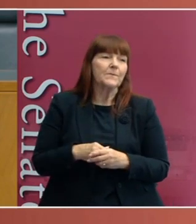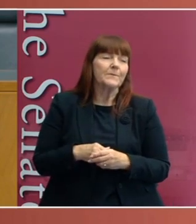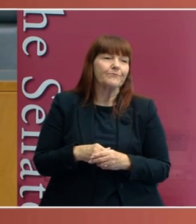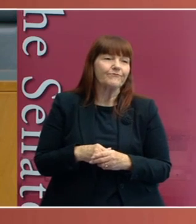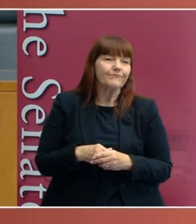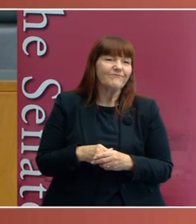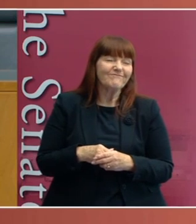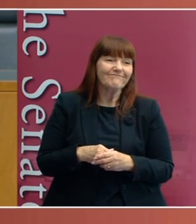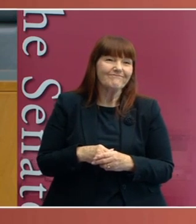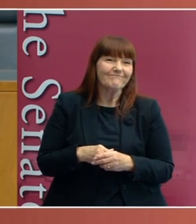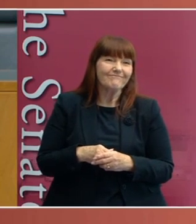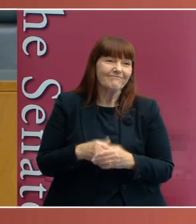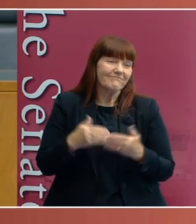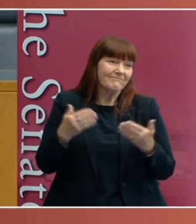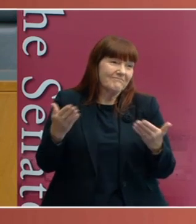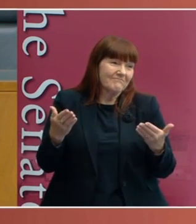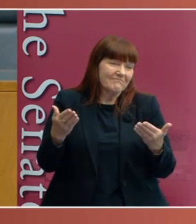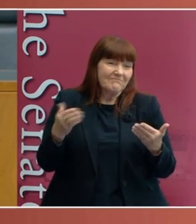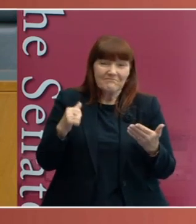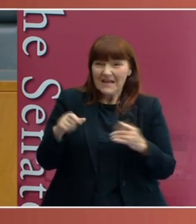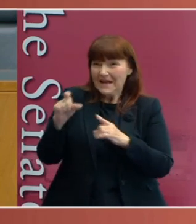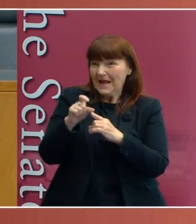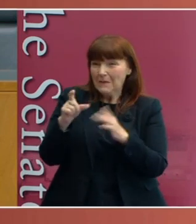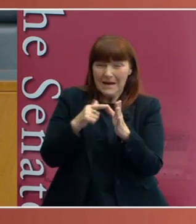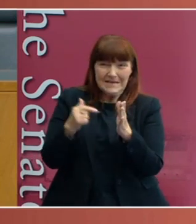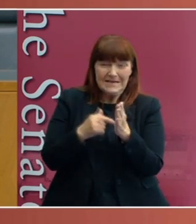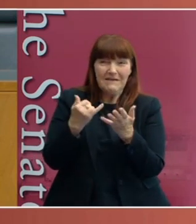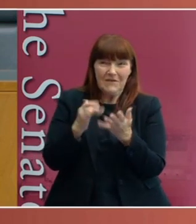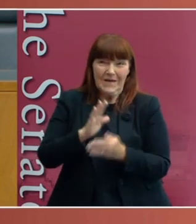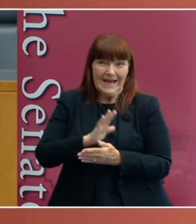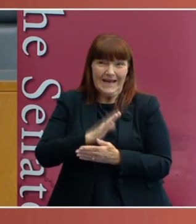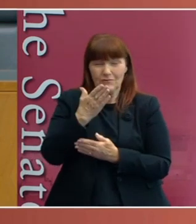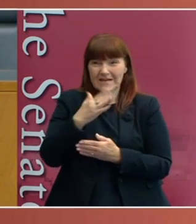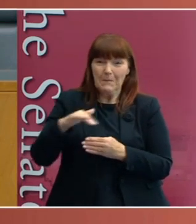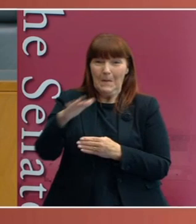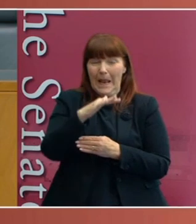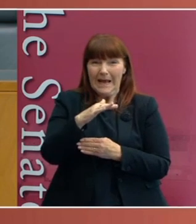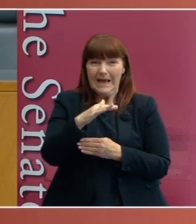It's what goes to make Canberra and the ACT a very interesting place constitutionally.